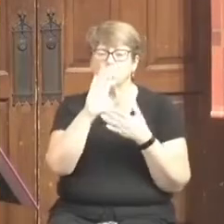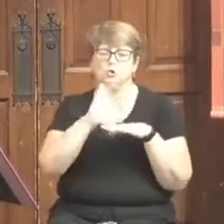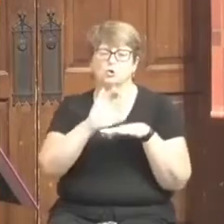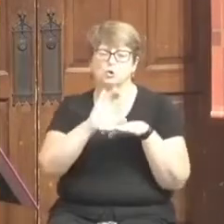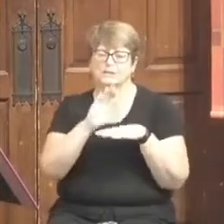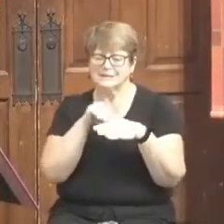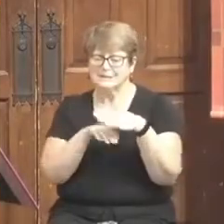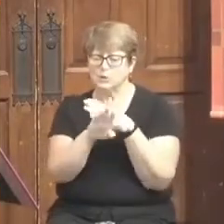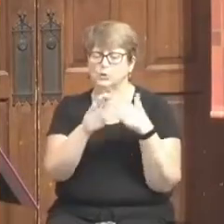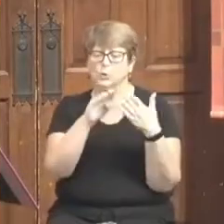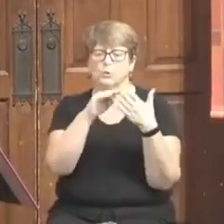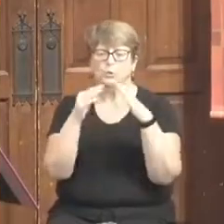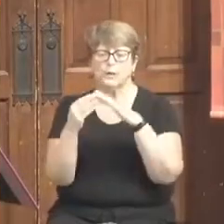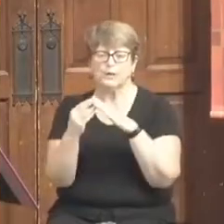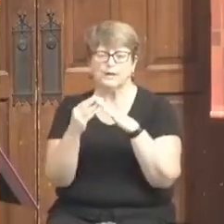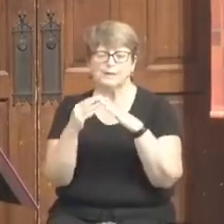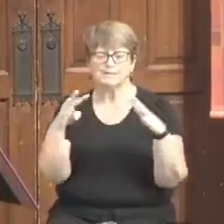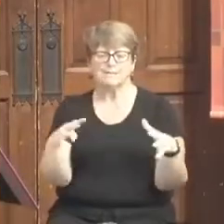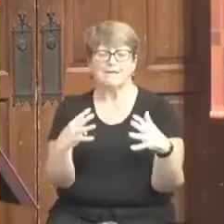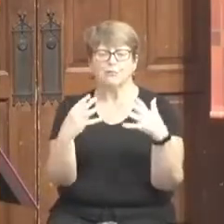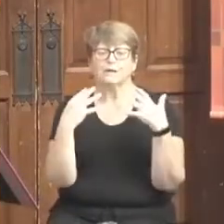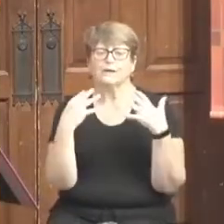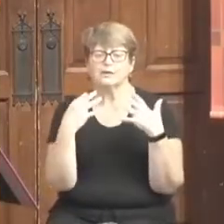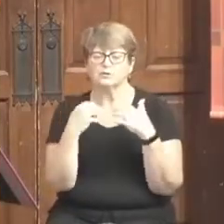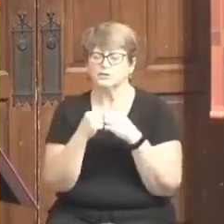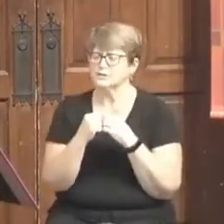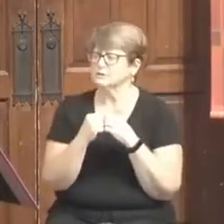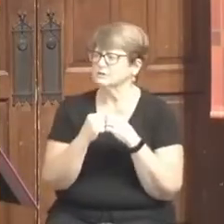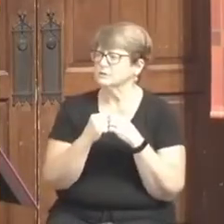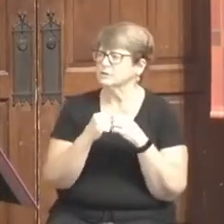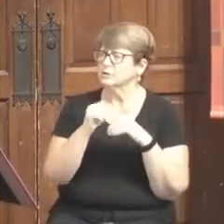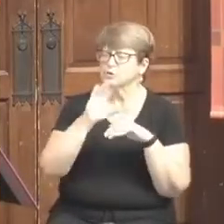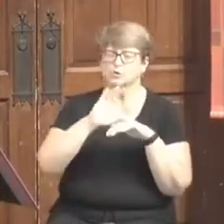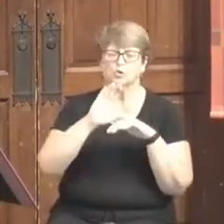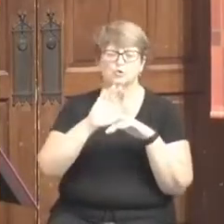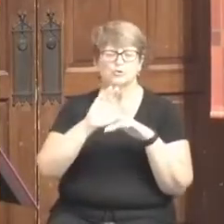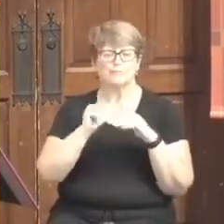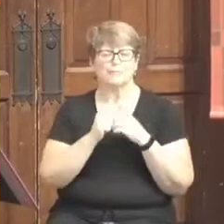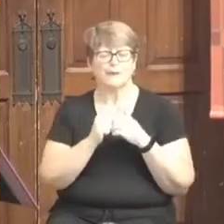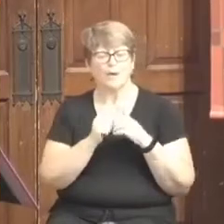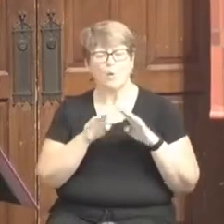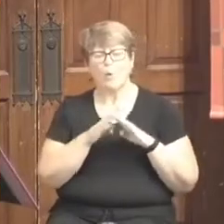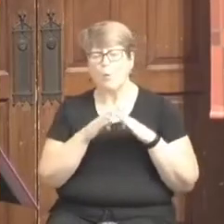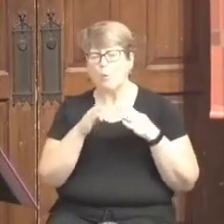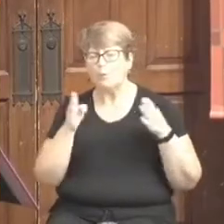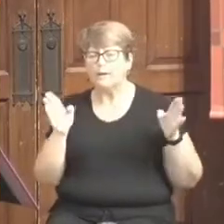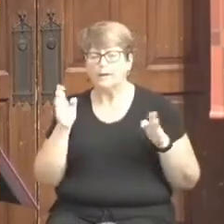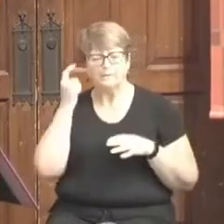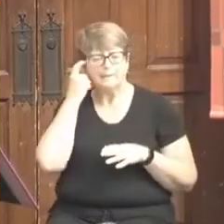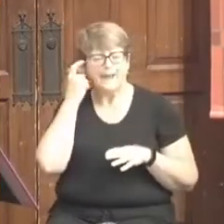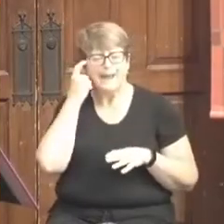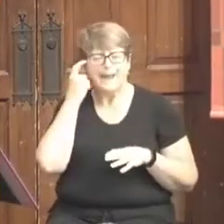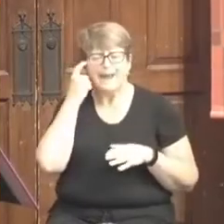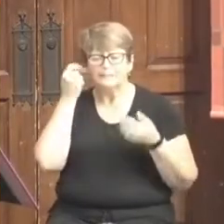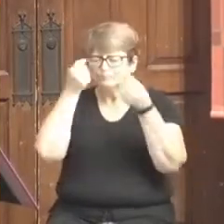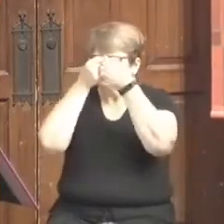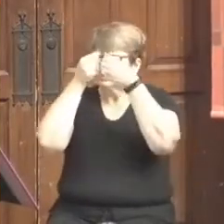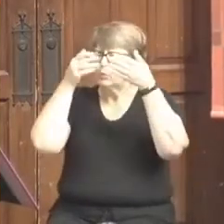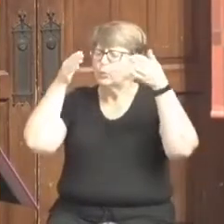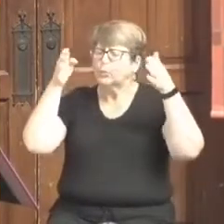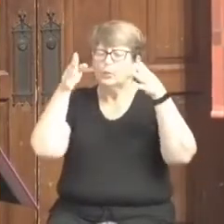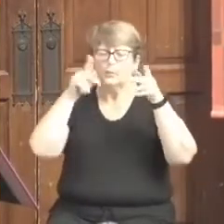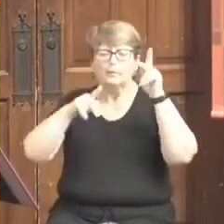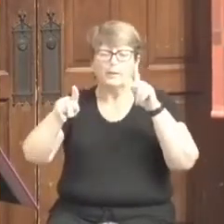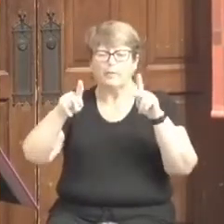congregations, congregations, be open to the people God is sending your way.